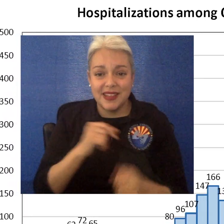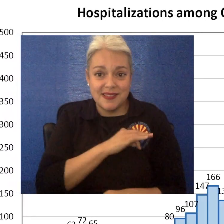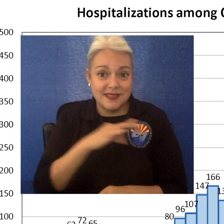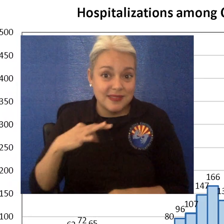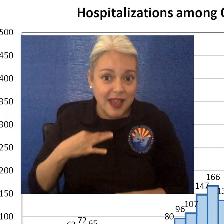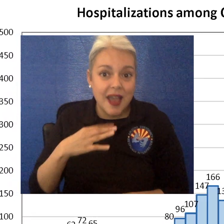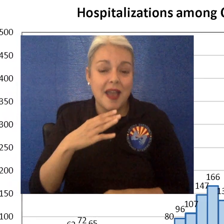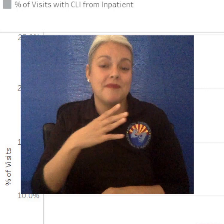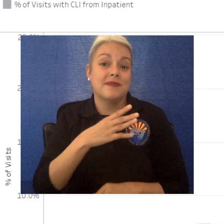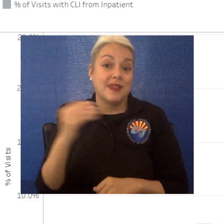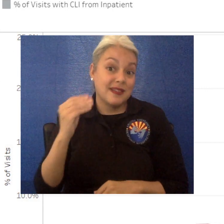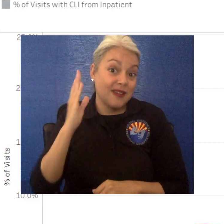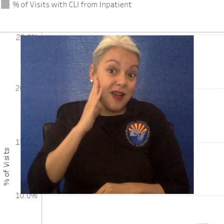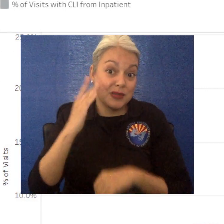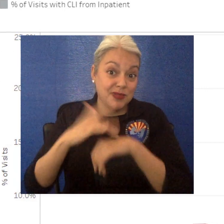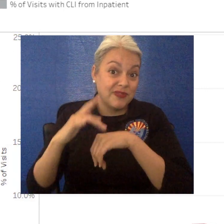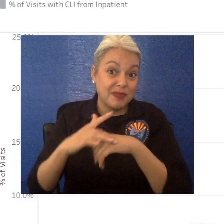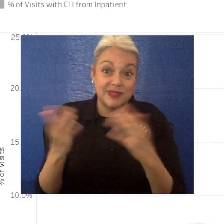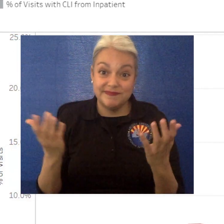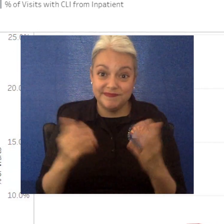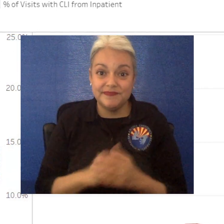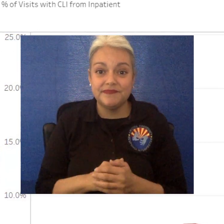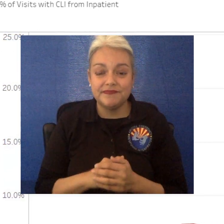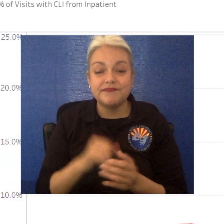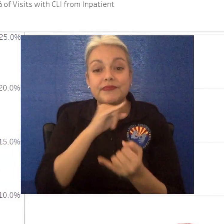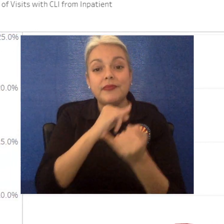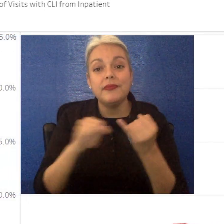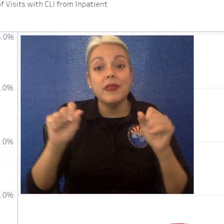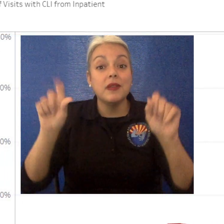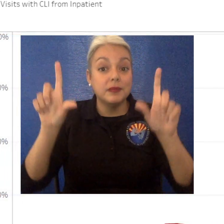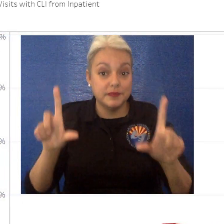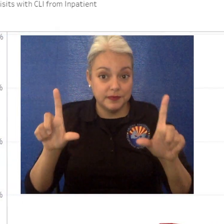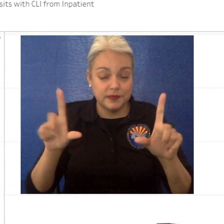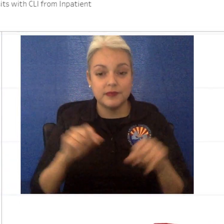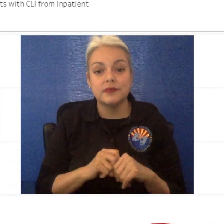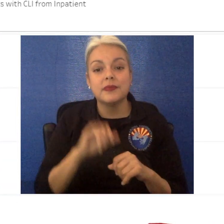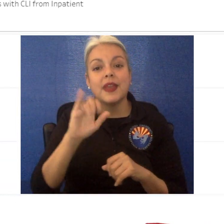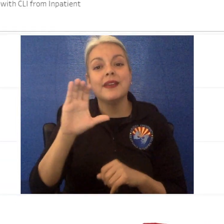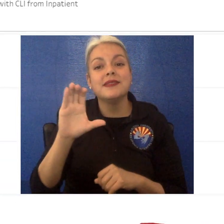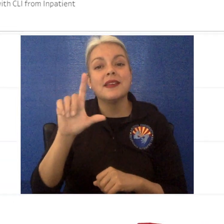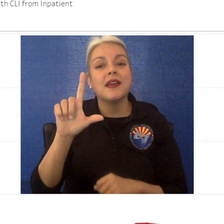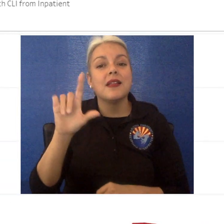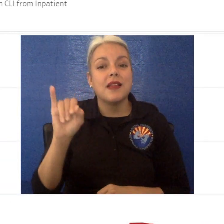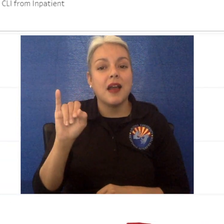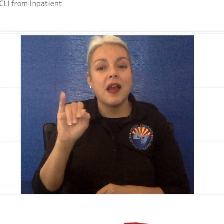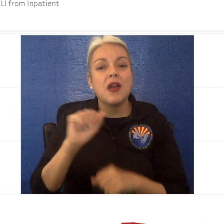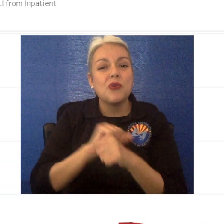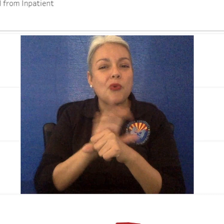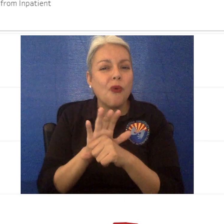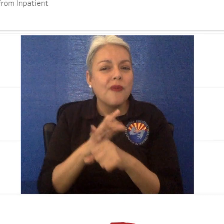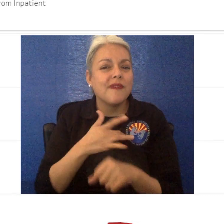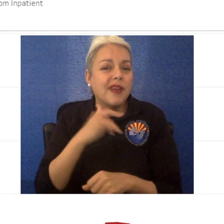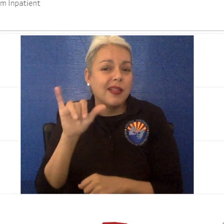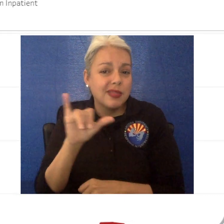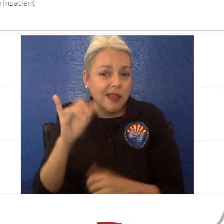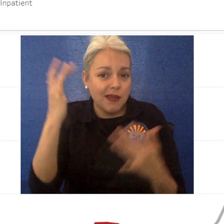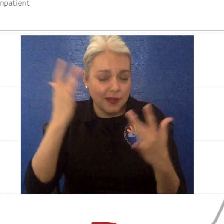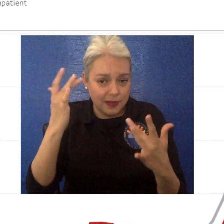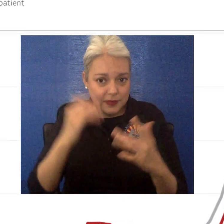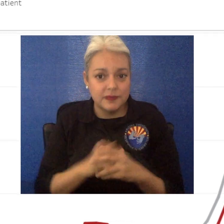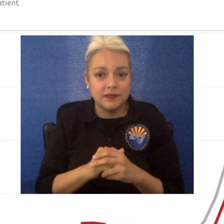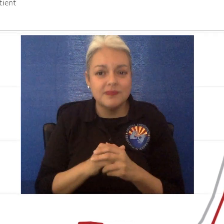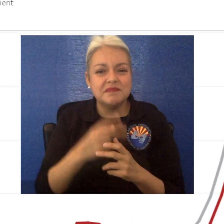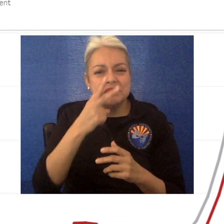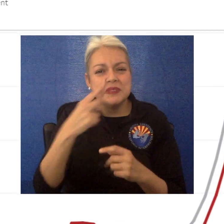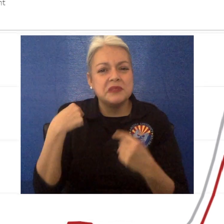hospital beds. And finally, the last graph that we show you is one you've seen before, too, our CLI, COVID-like illness. You can see